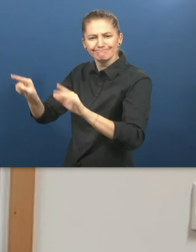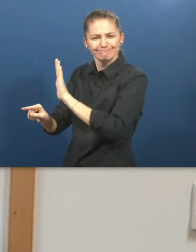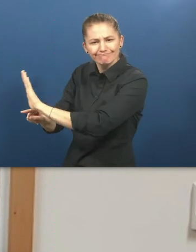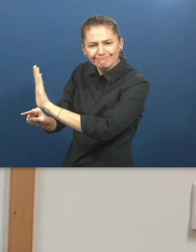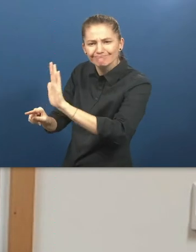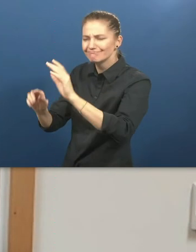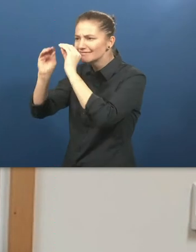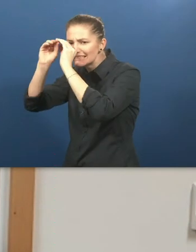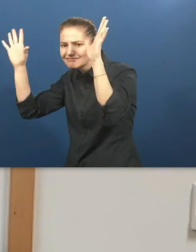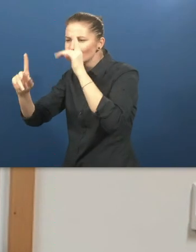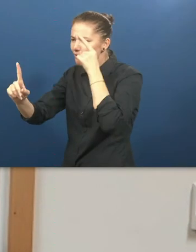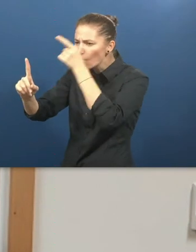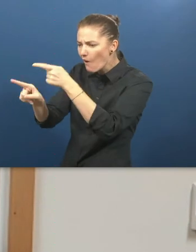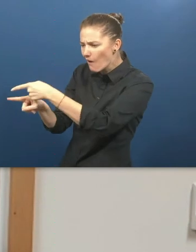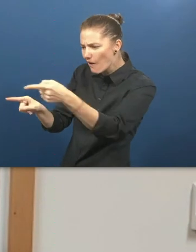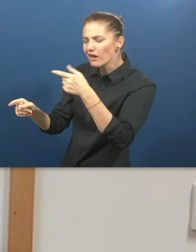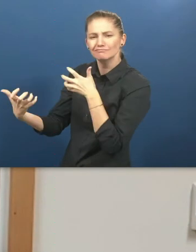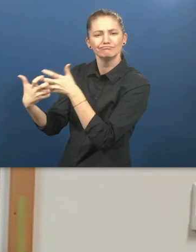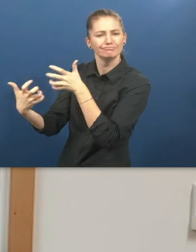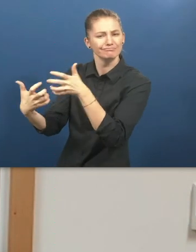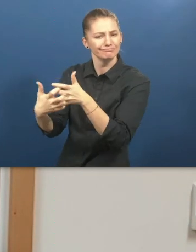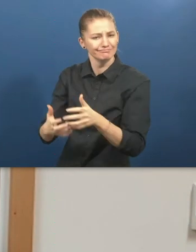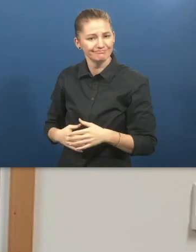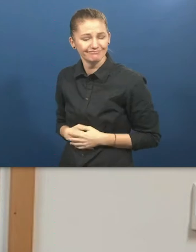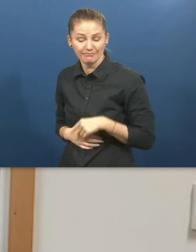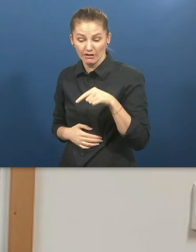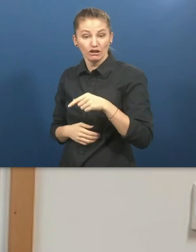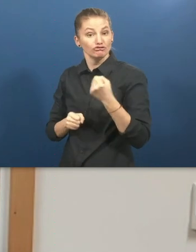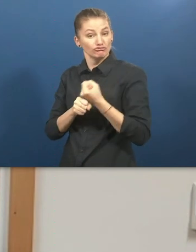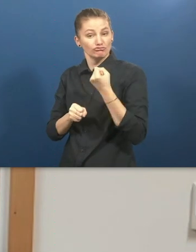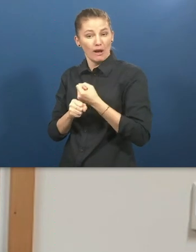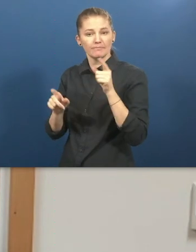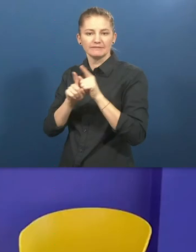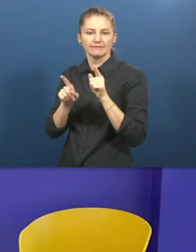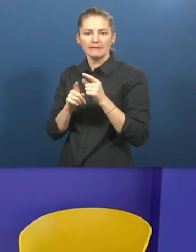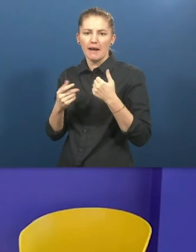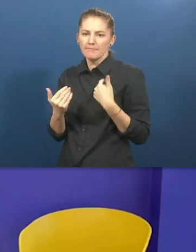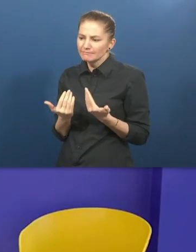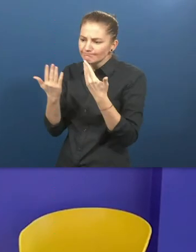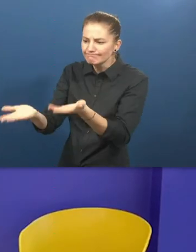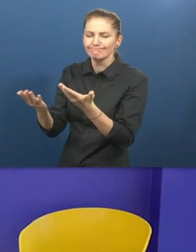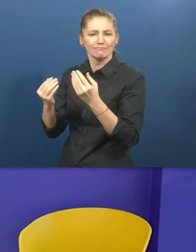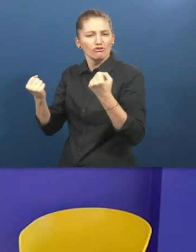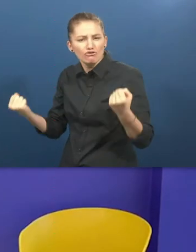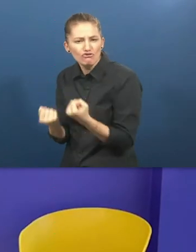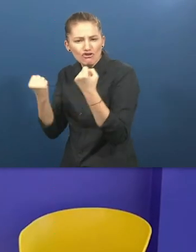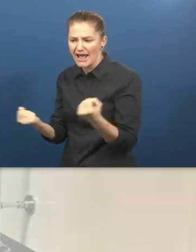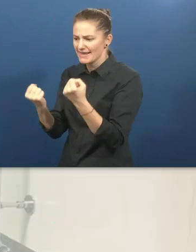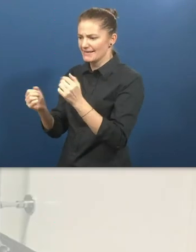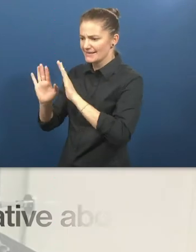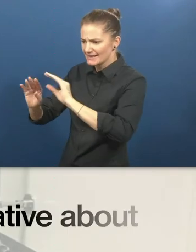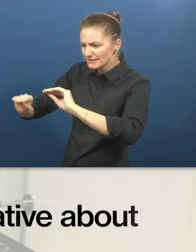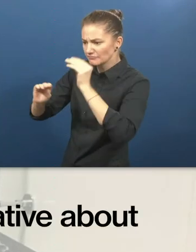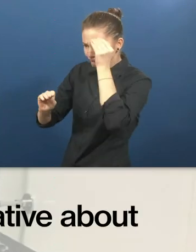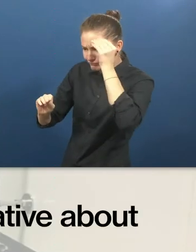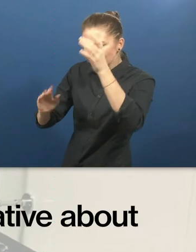The job coaches provide training, upskilling and on-the-job support to help the person become work ready. What is